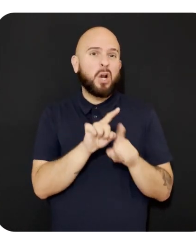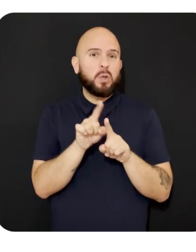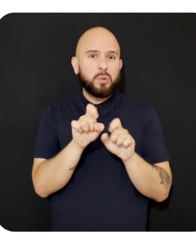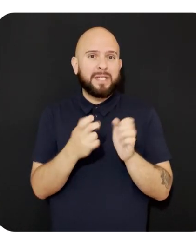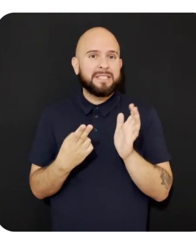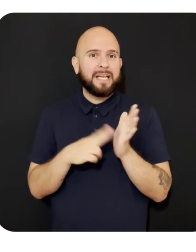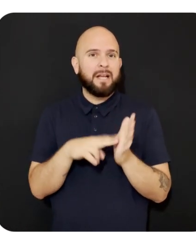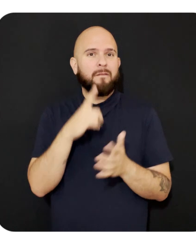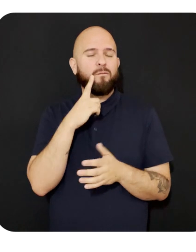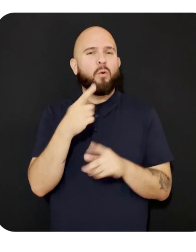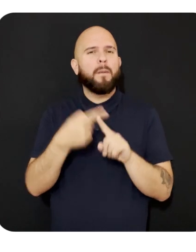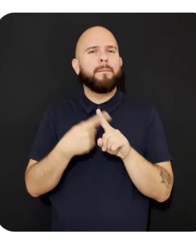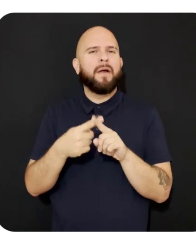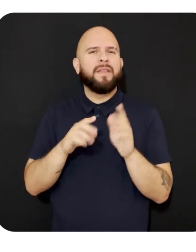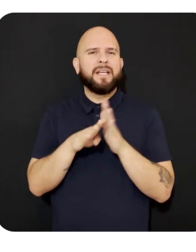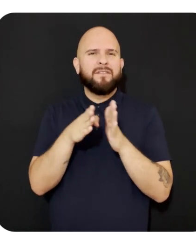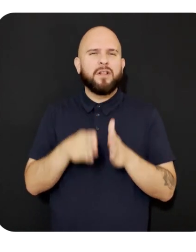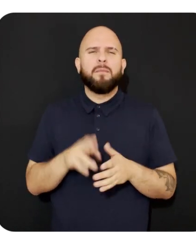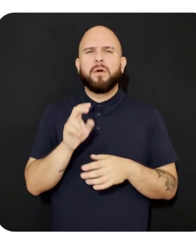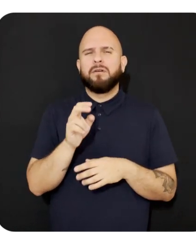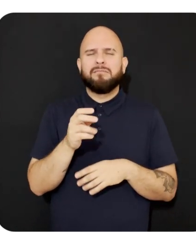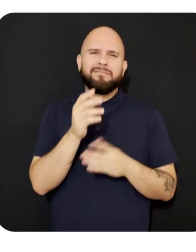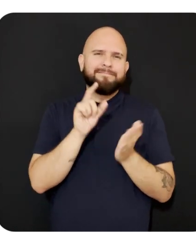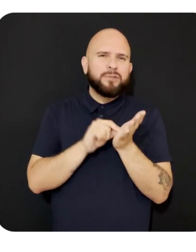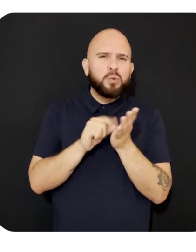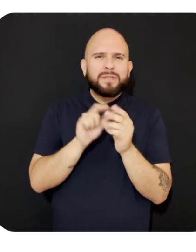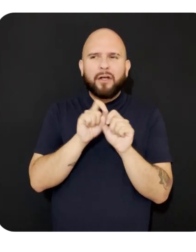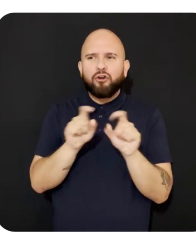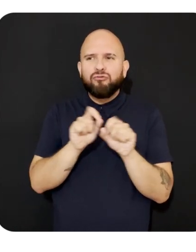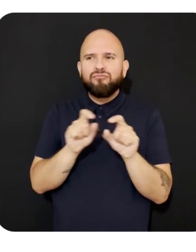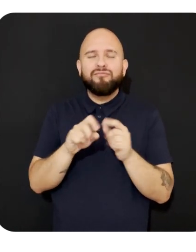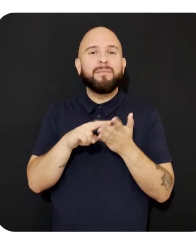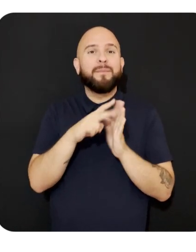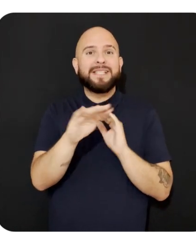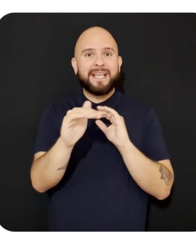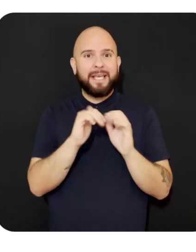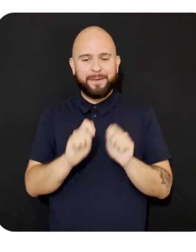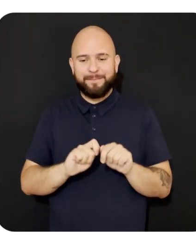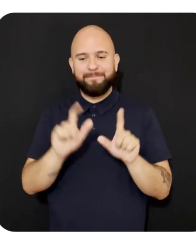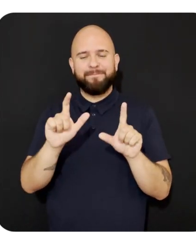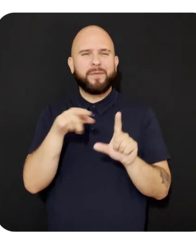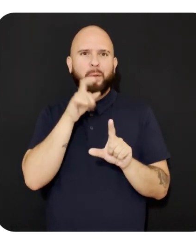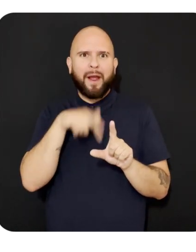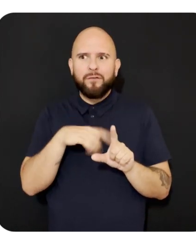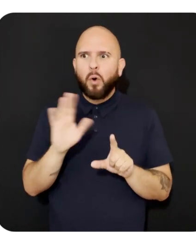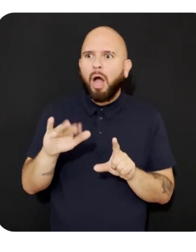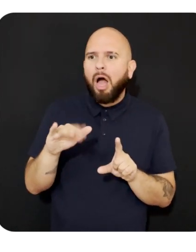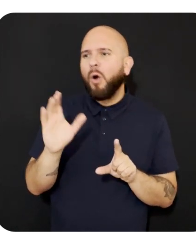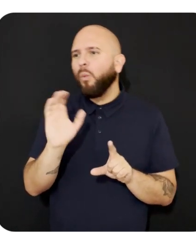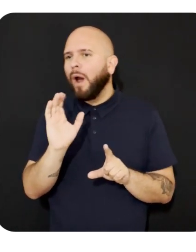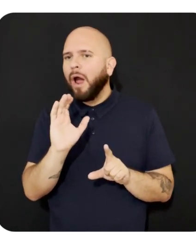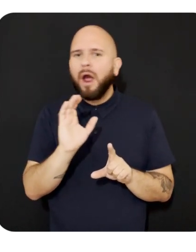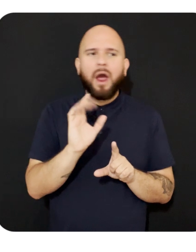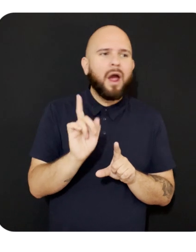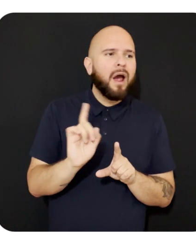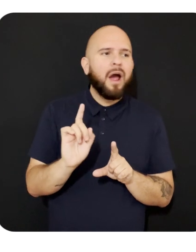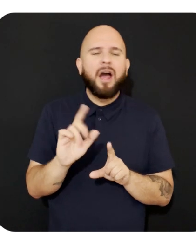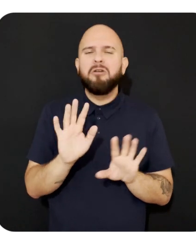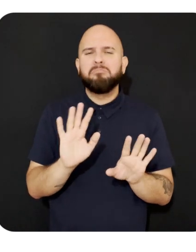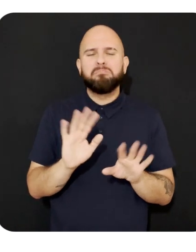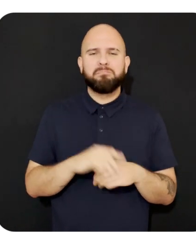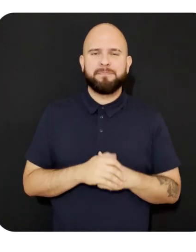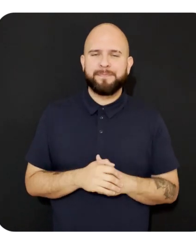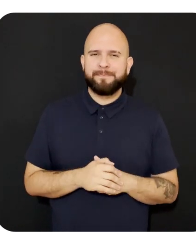developer newsletter, which is a great way to get these improvements straight to your email without having to go looking. In addition,